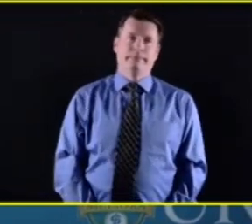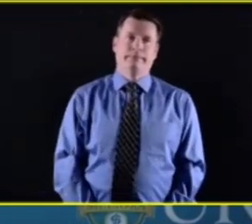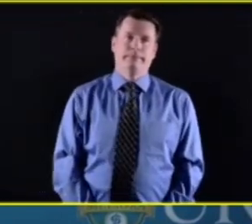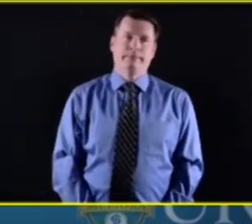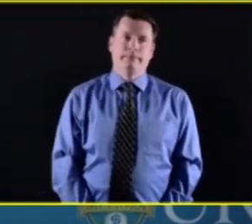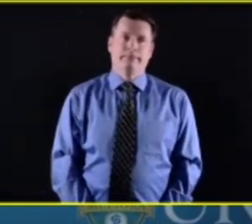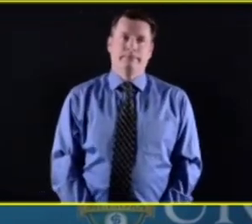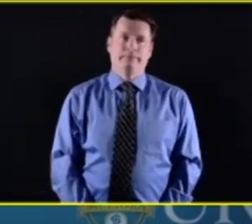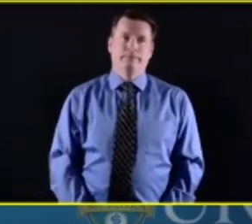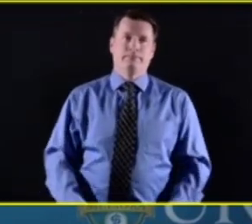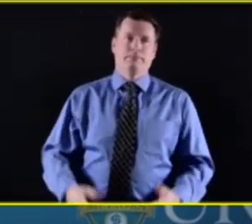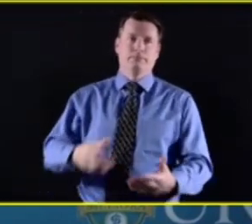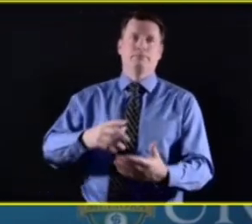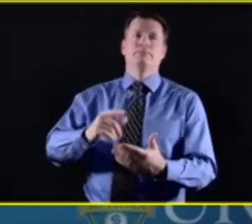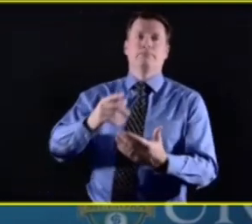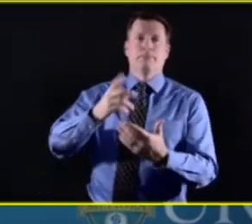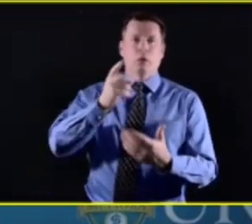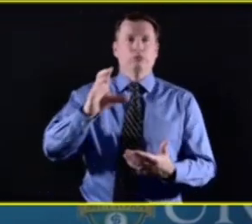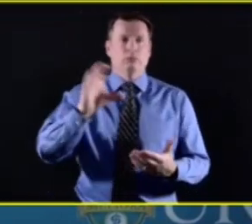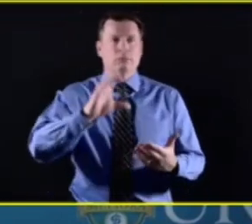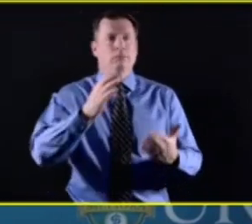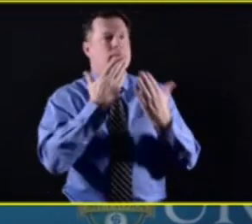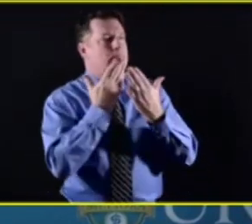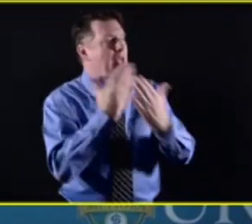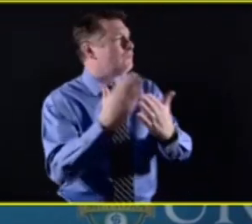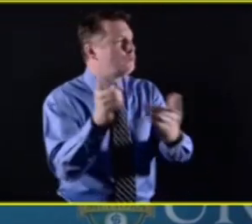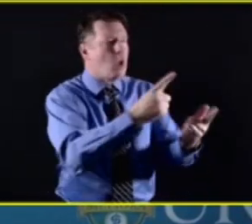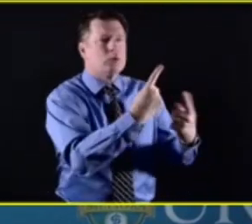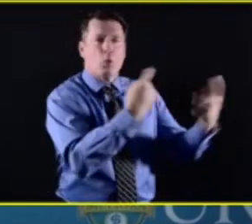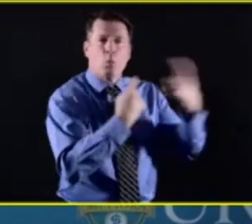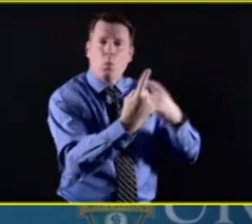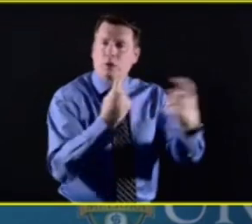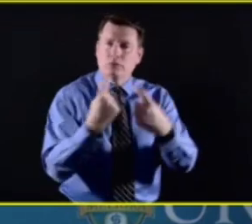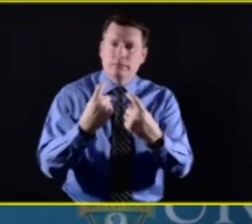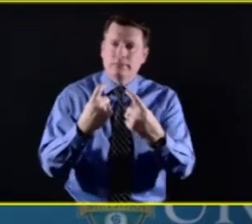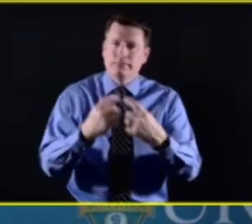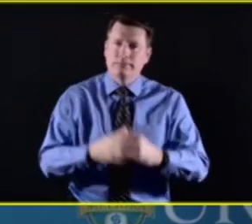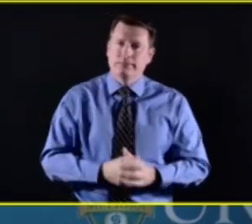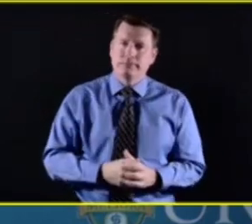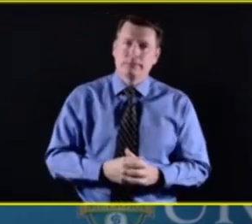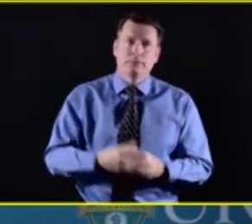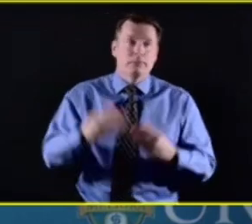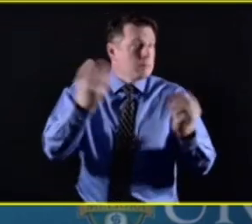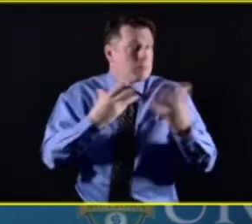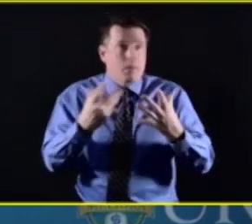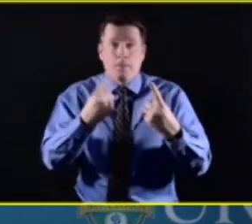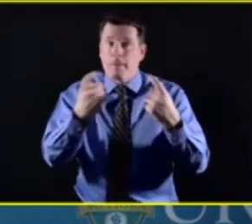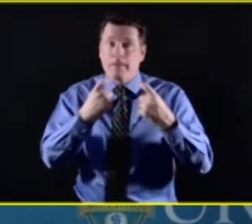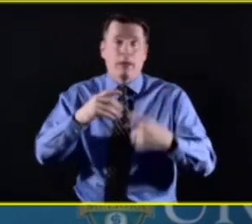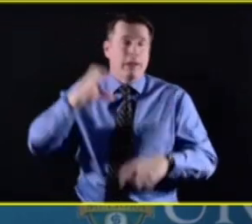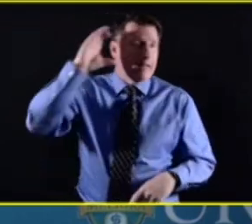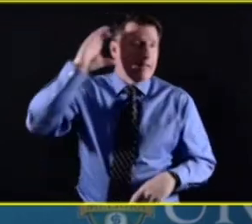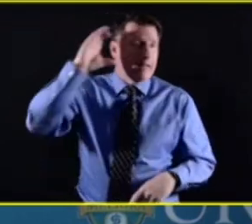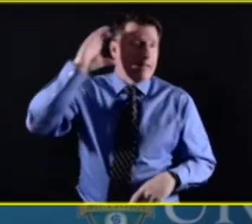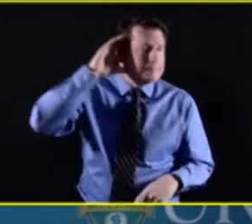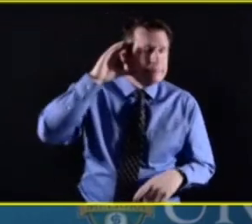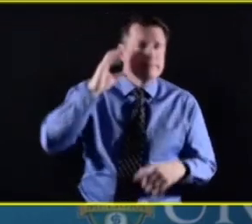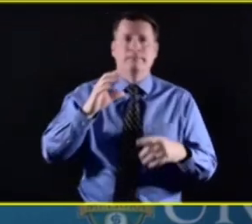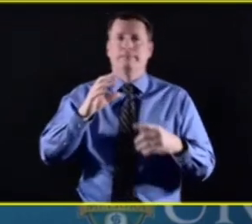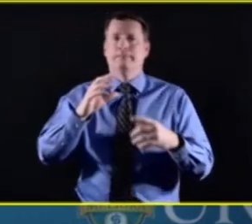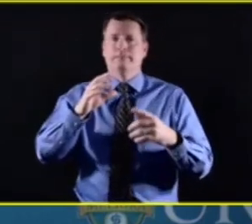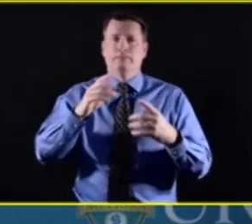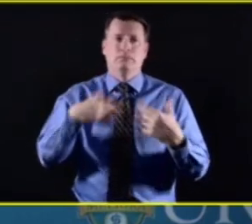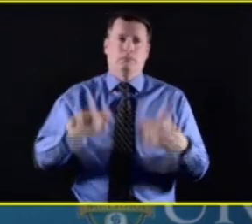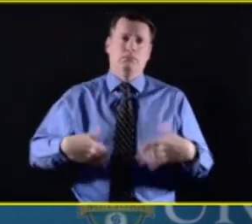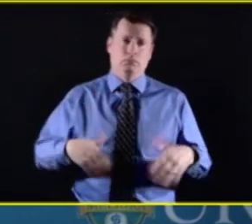questions and the opportunity to raise this issue and keep it in the forefront of our thinking. Um, you know, this is going to be around for a while, uh,